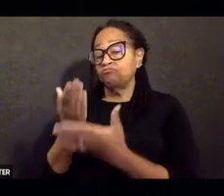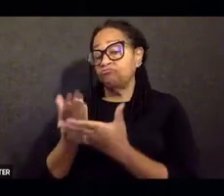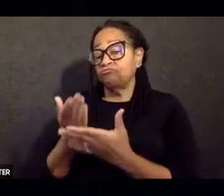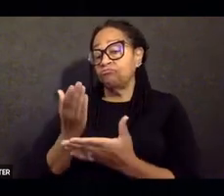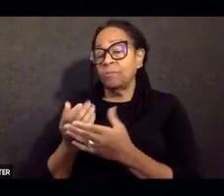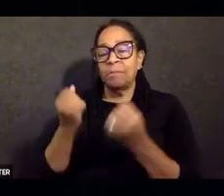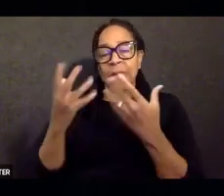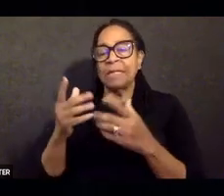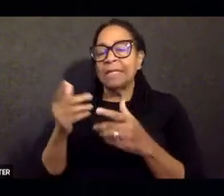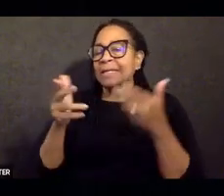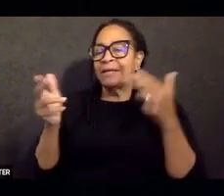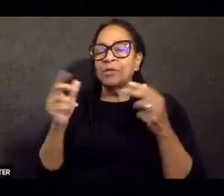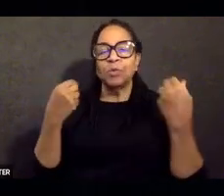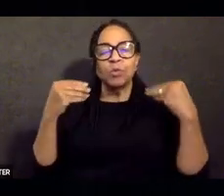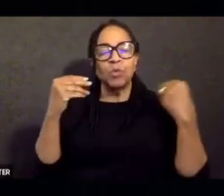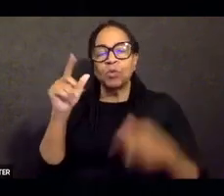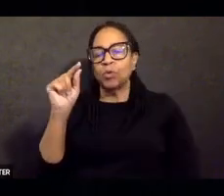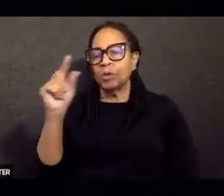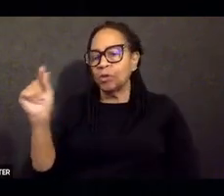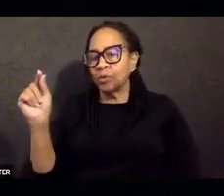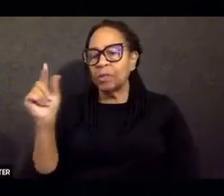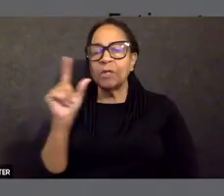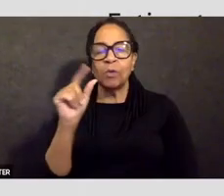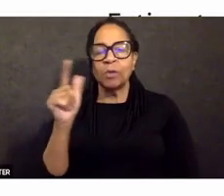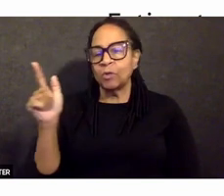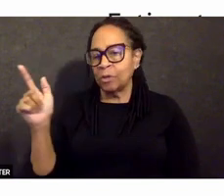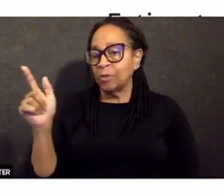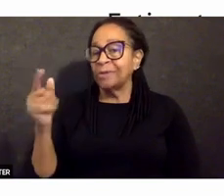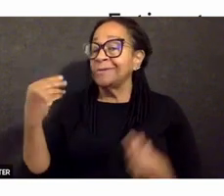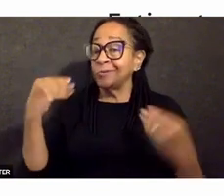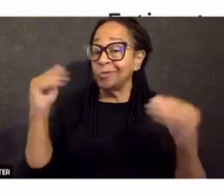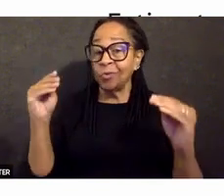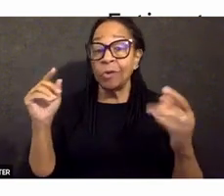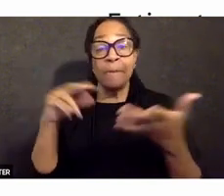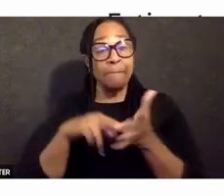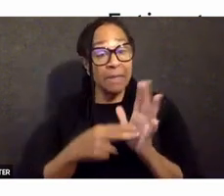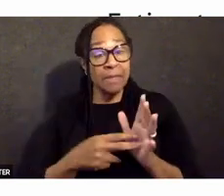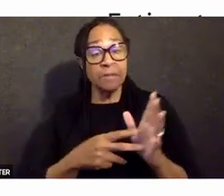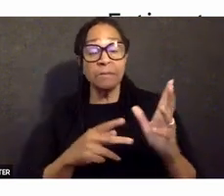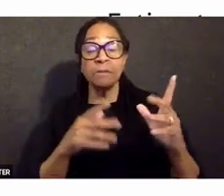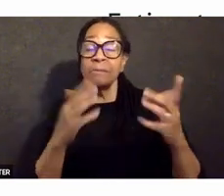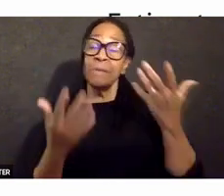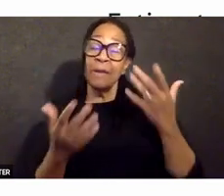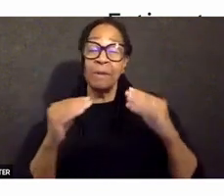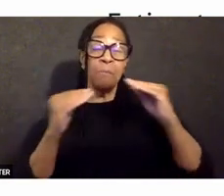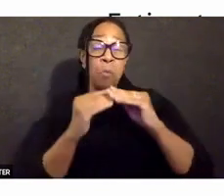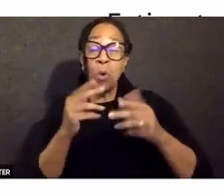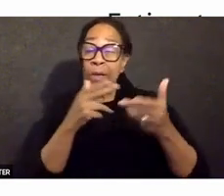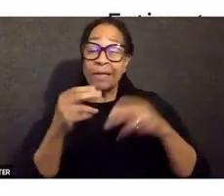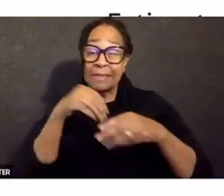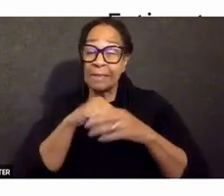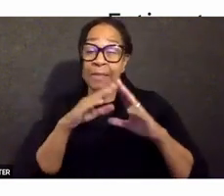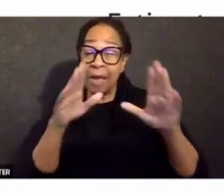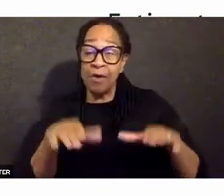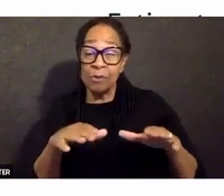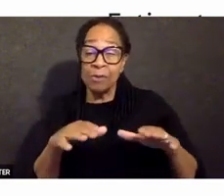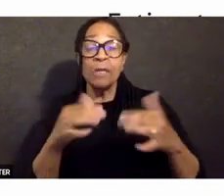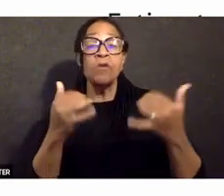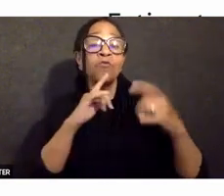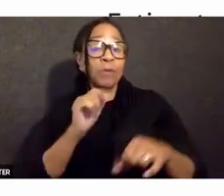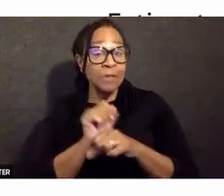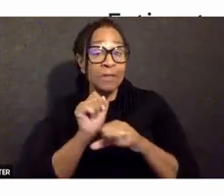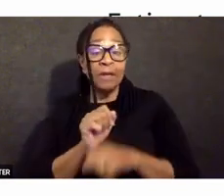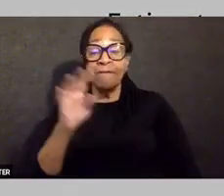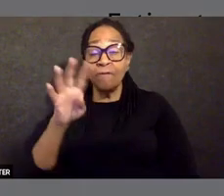record number of guns were sold in 2020 and 2021, which means there may be more guns in homes